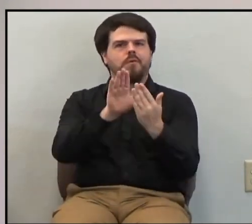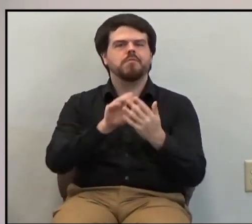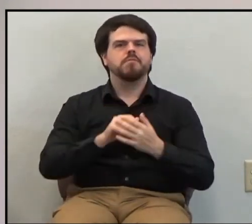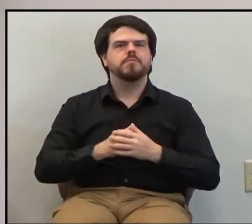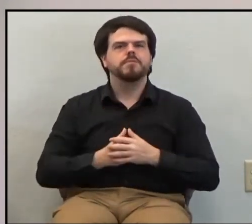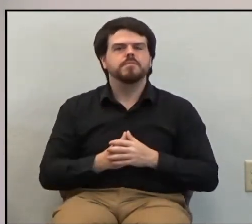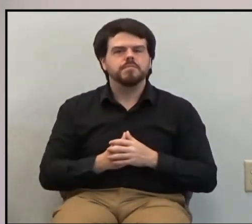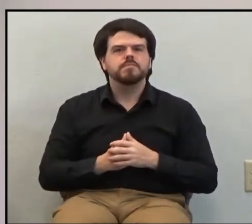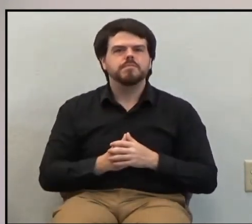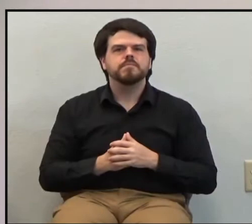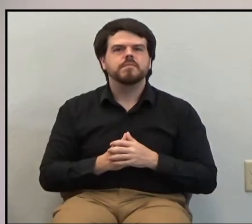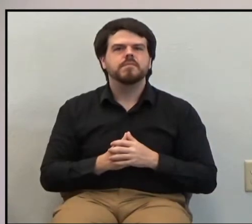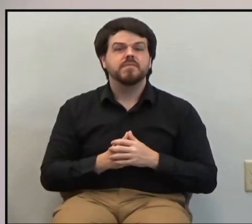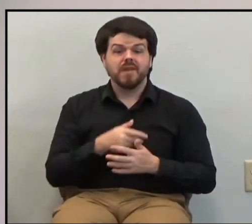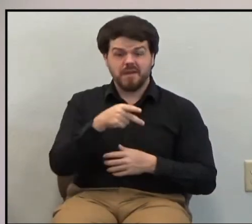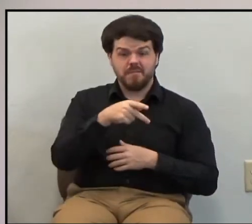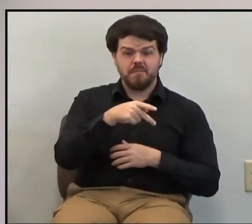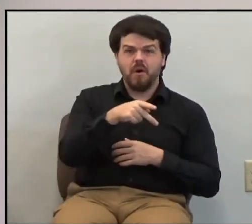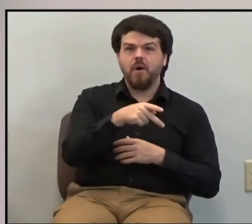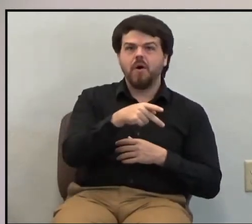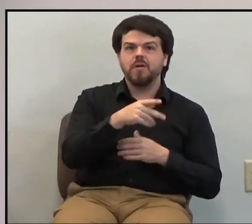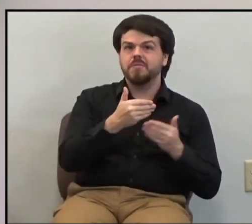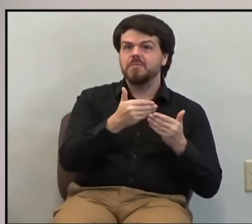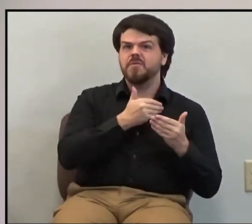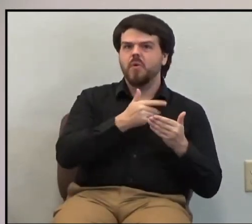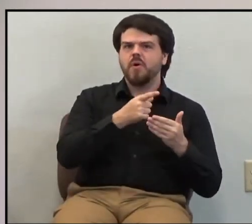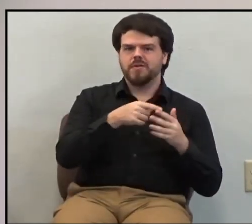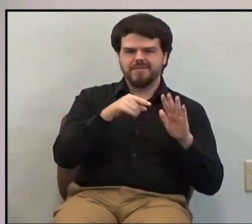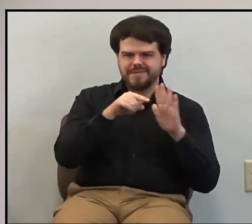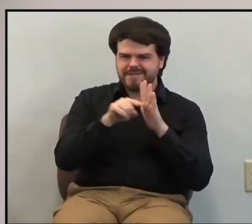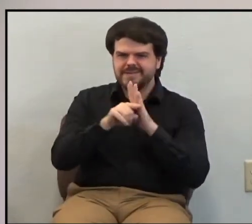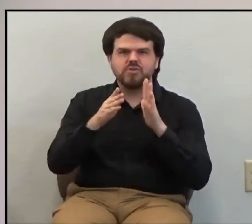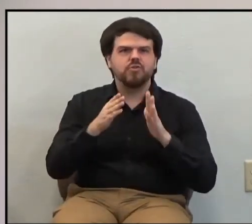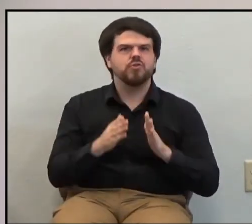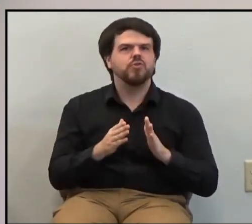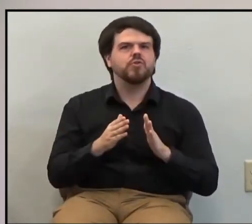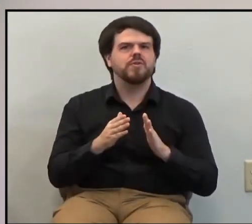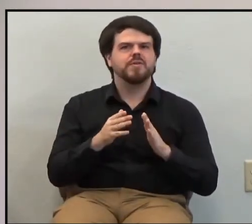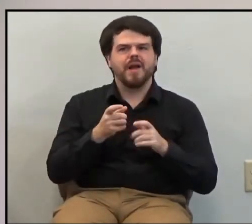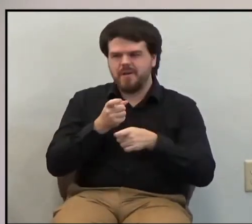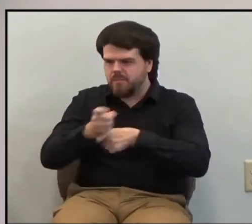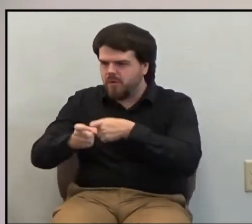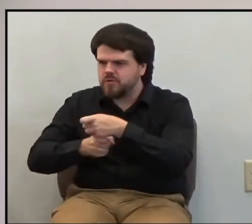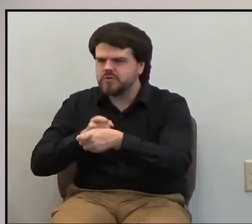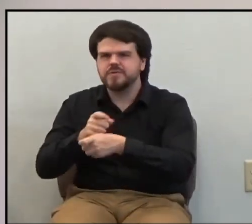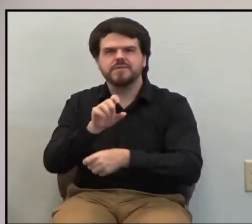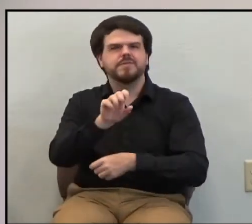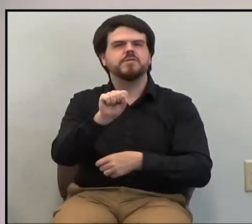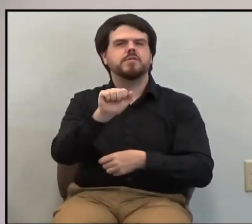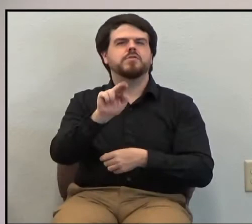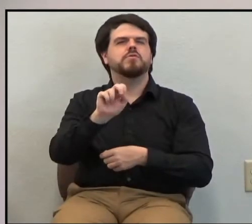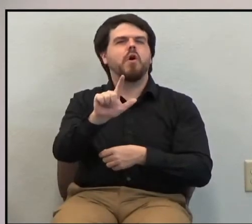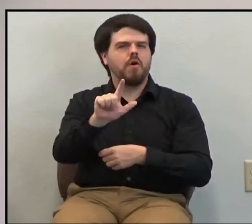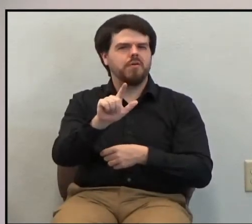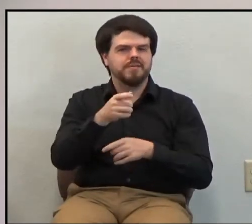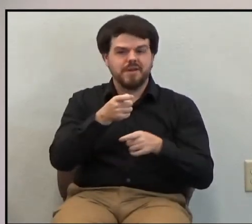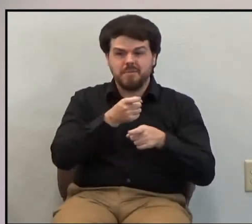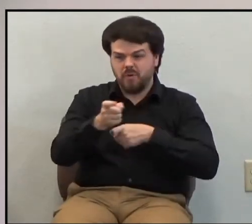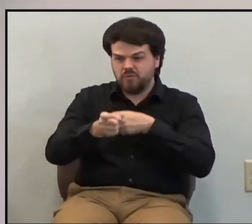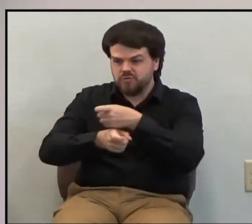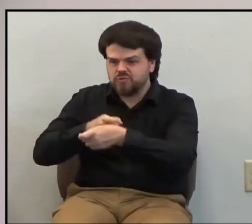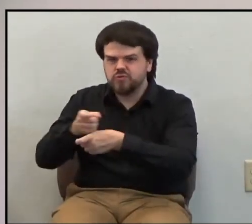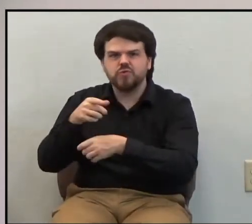And Paul the persecutor and murderer of Christians, or Saul the persecutor and murderer of Christians,